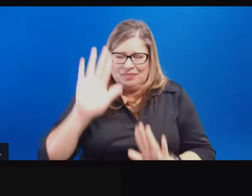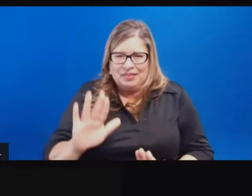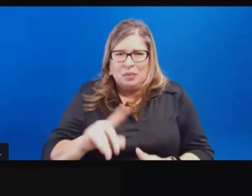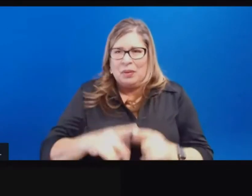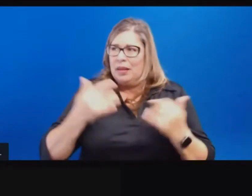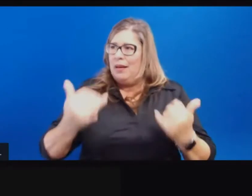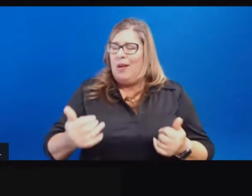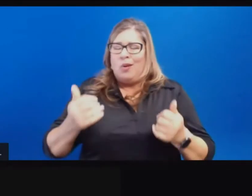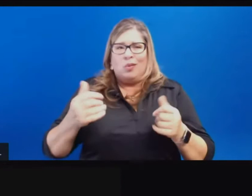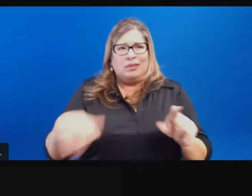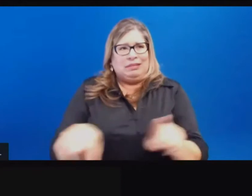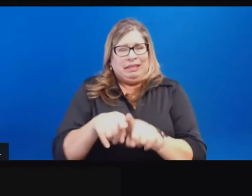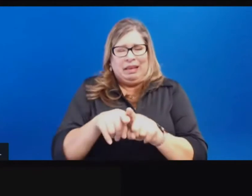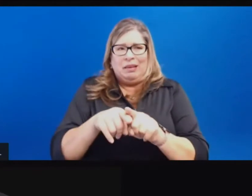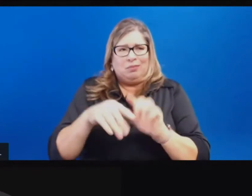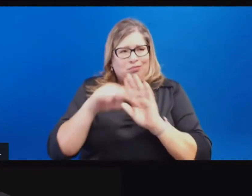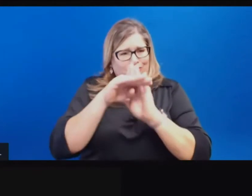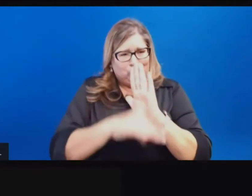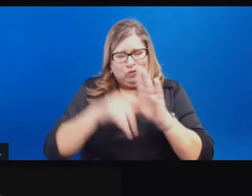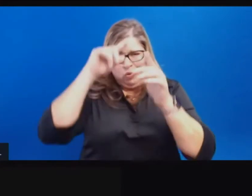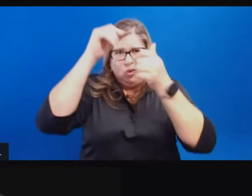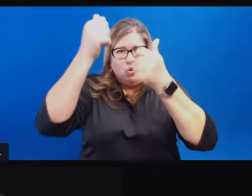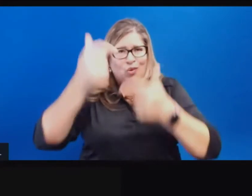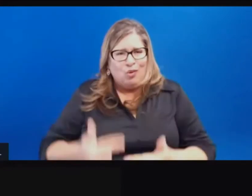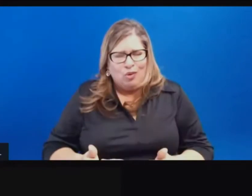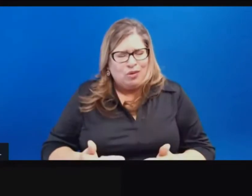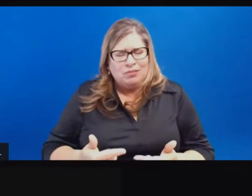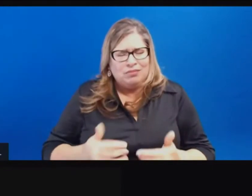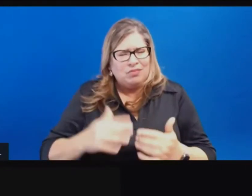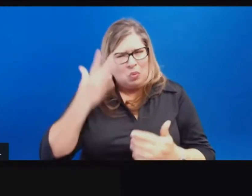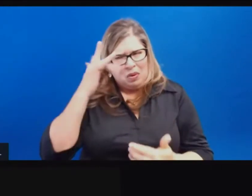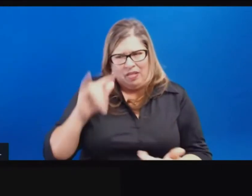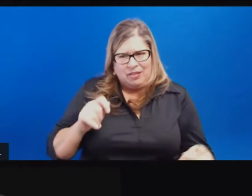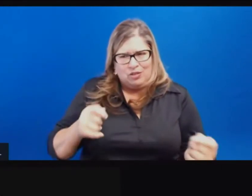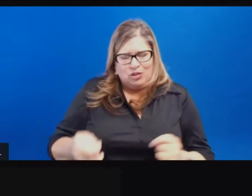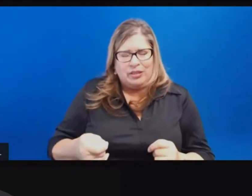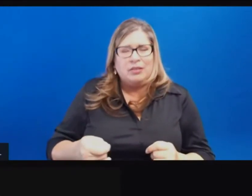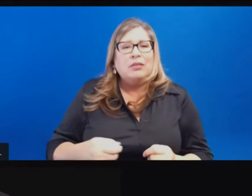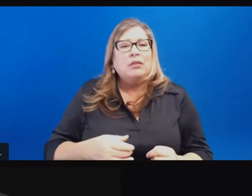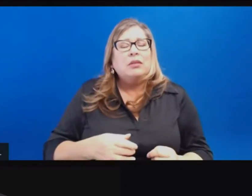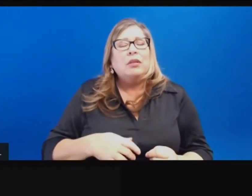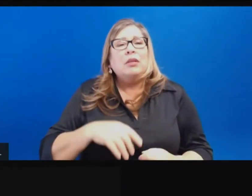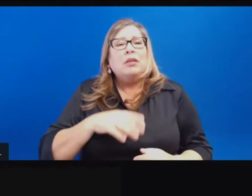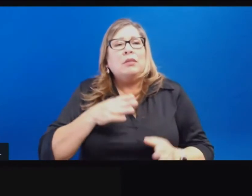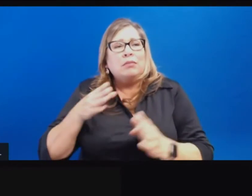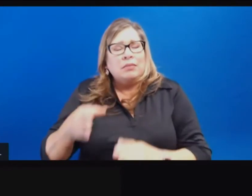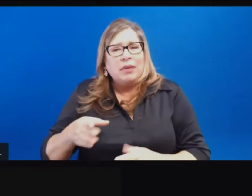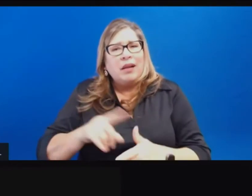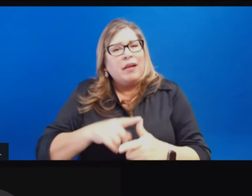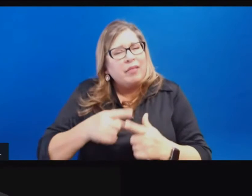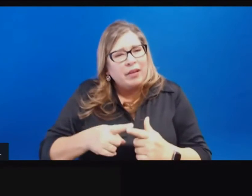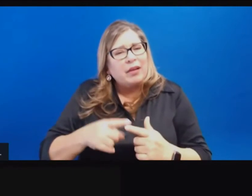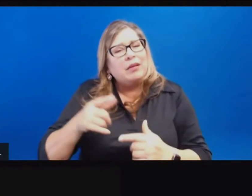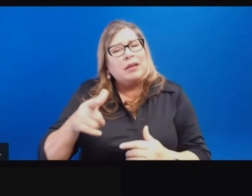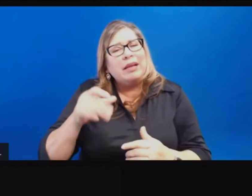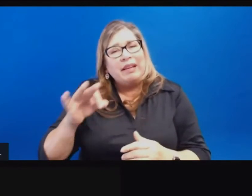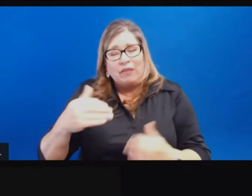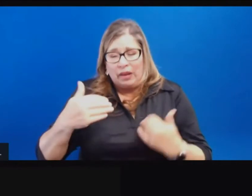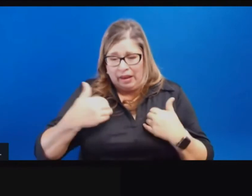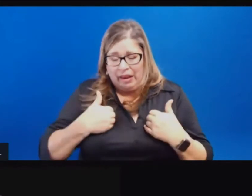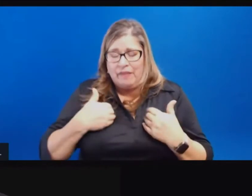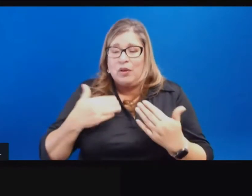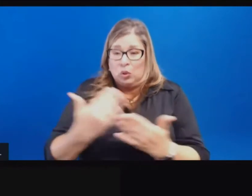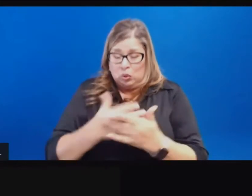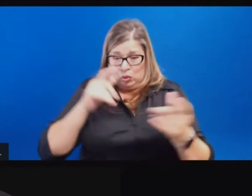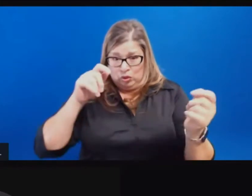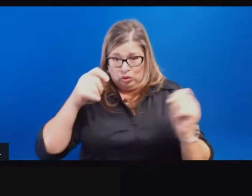administrator? What will this change mean for people already in line for vaccines? Will the super sites like Dodger Stadium continue to operate? And